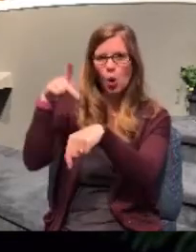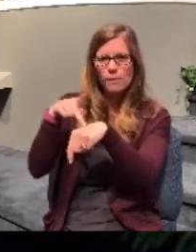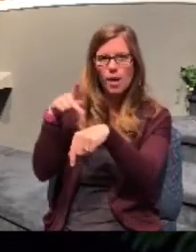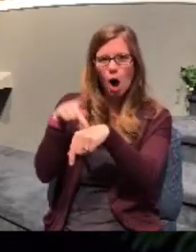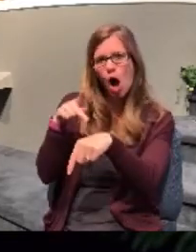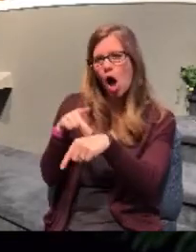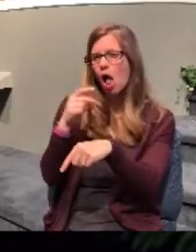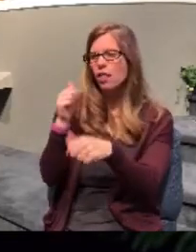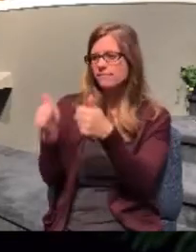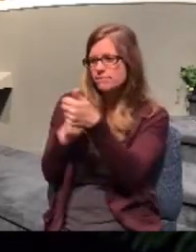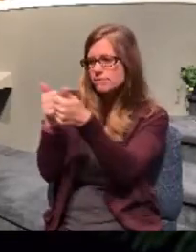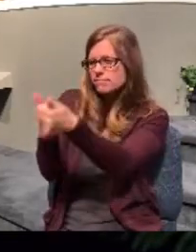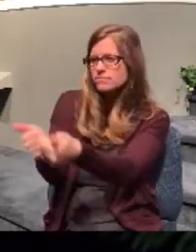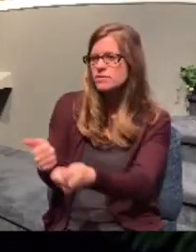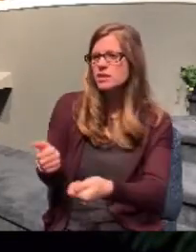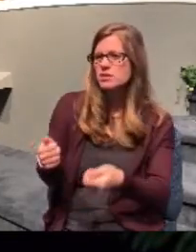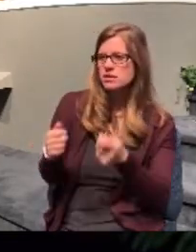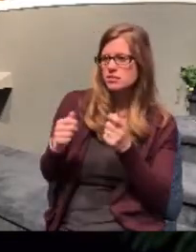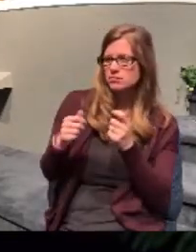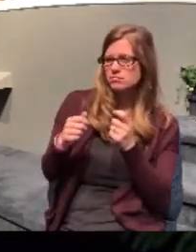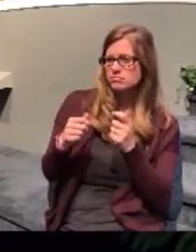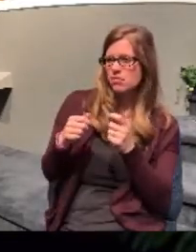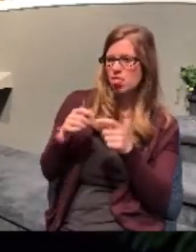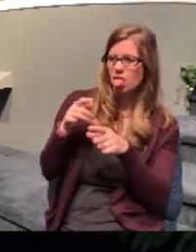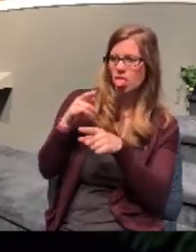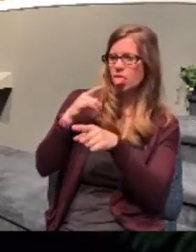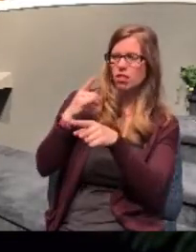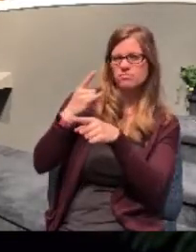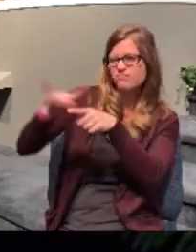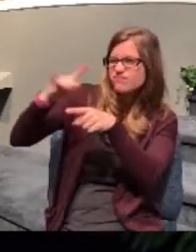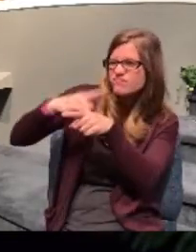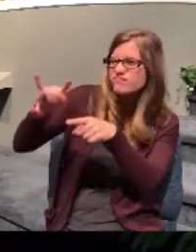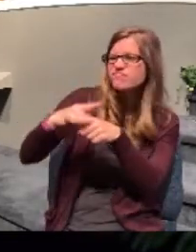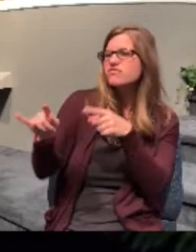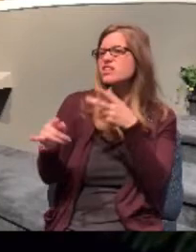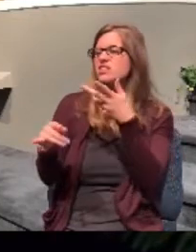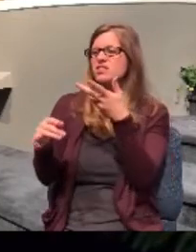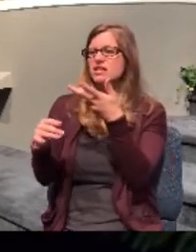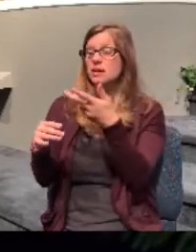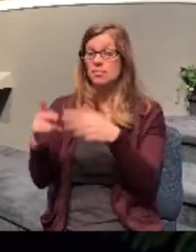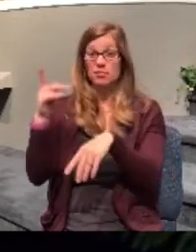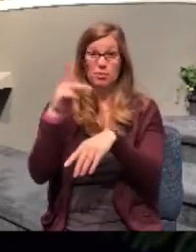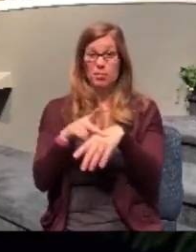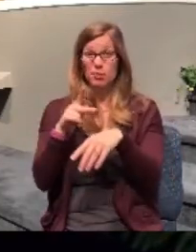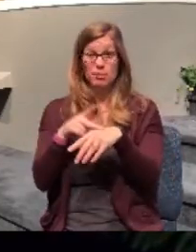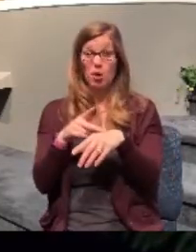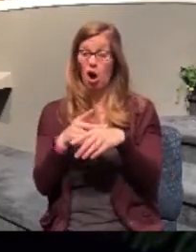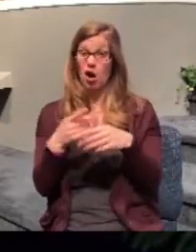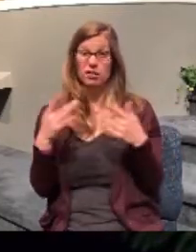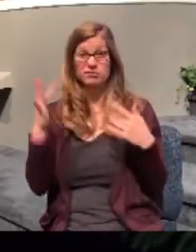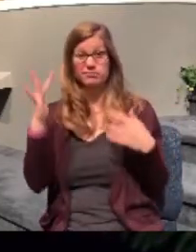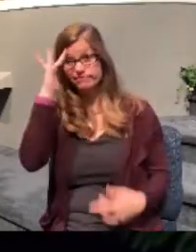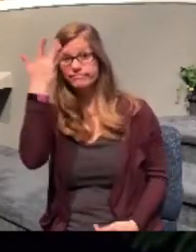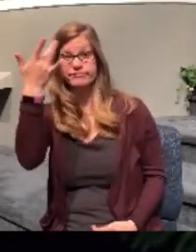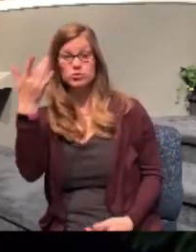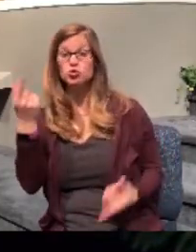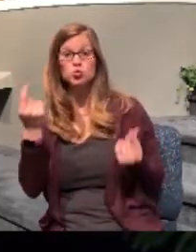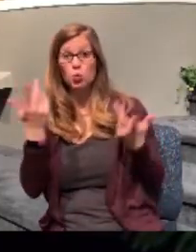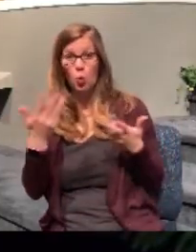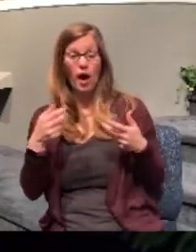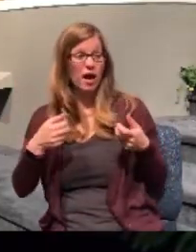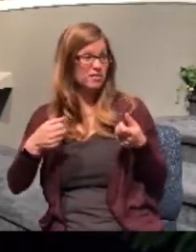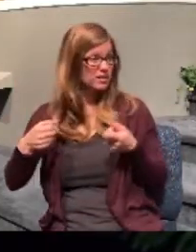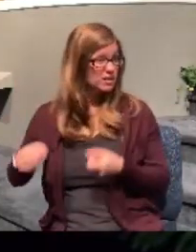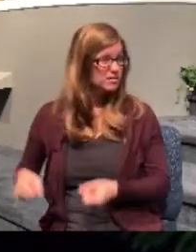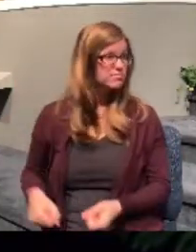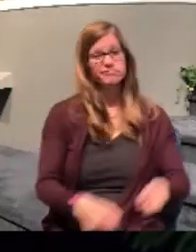the team and giving them a hard time. Finally, Paul got tired of it and he cast the demon out of her. And you might